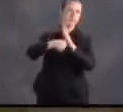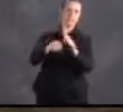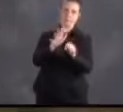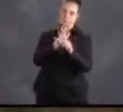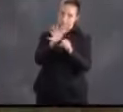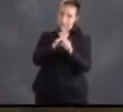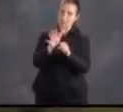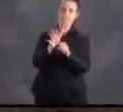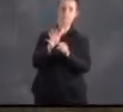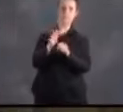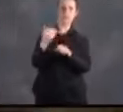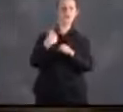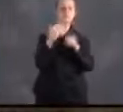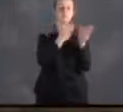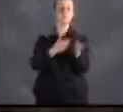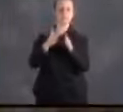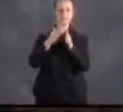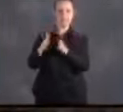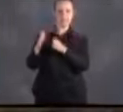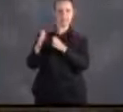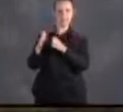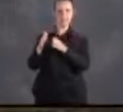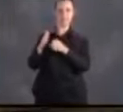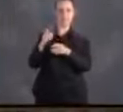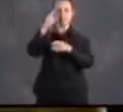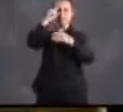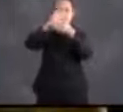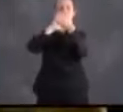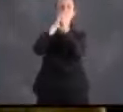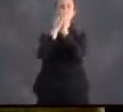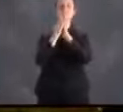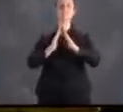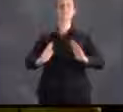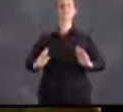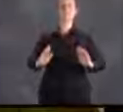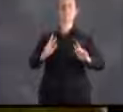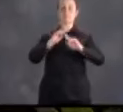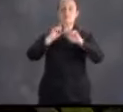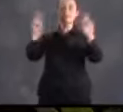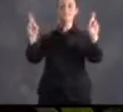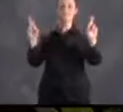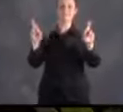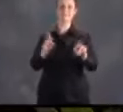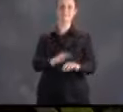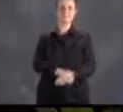I can't say enough about having a plan. It gave me peace of mind just knowing that we were ready.